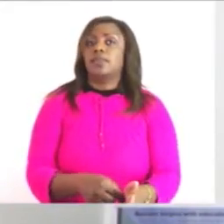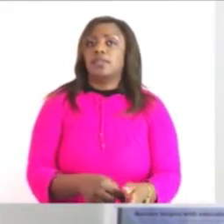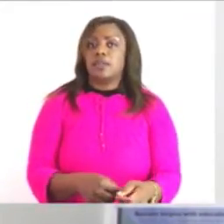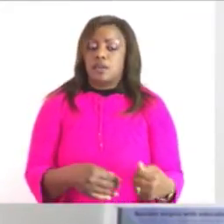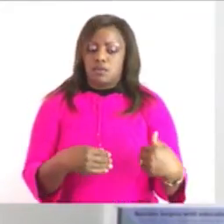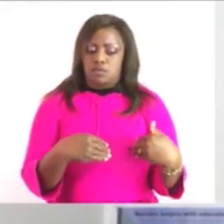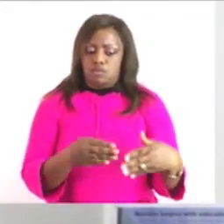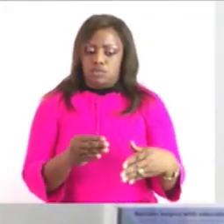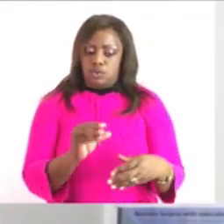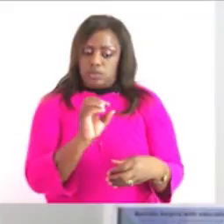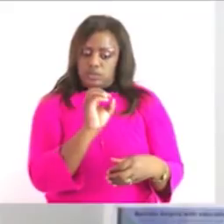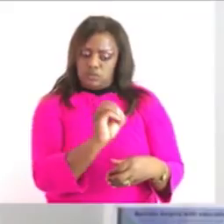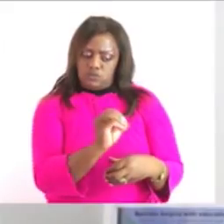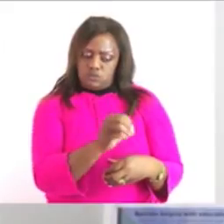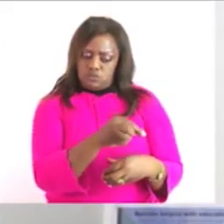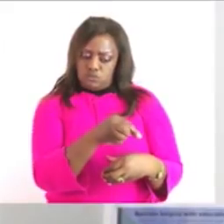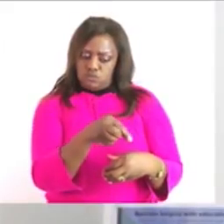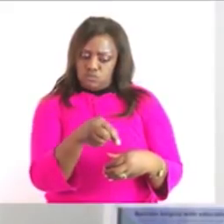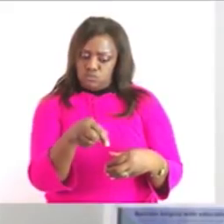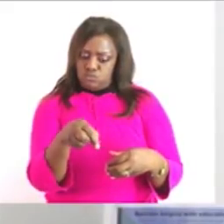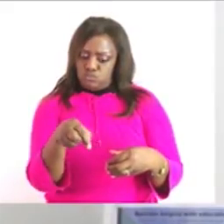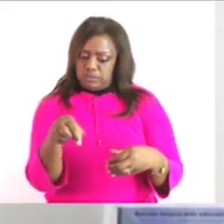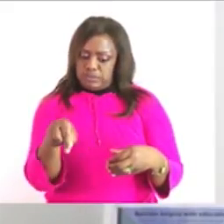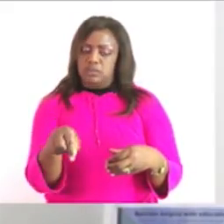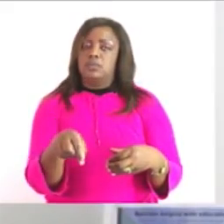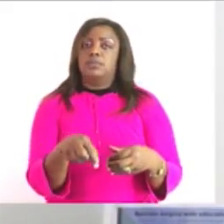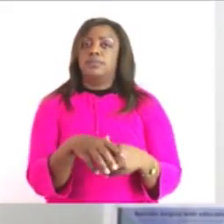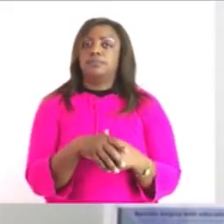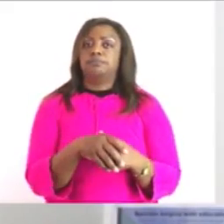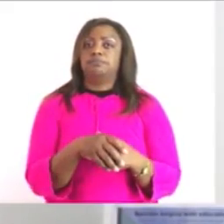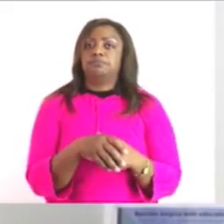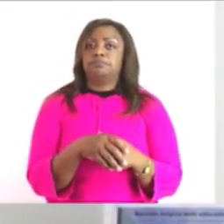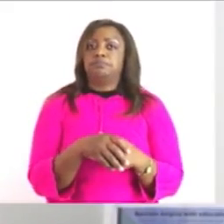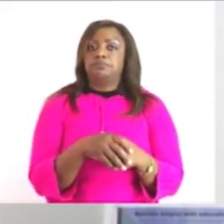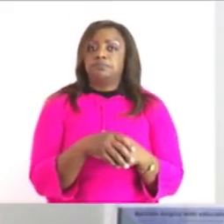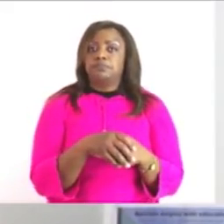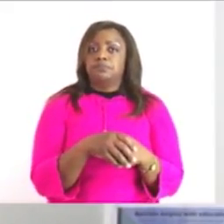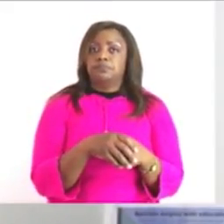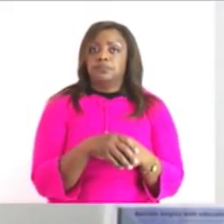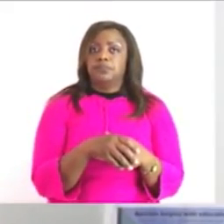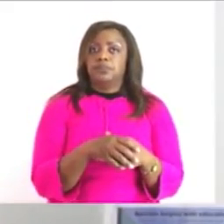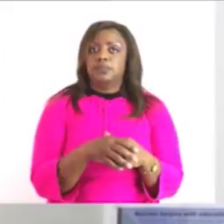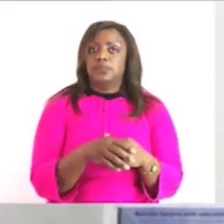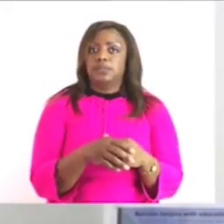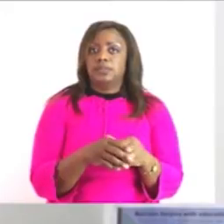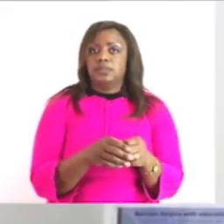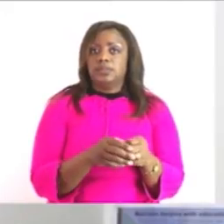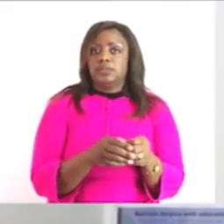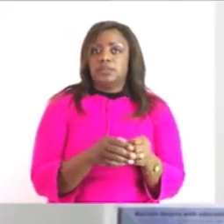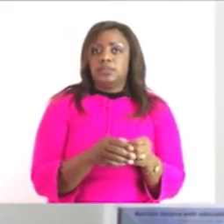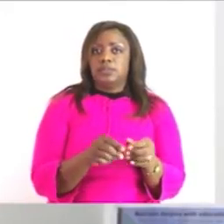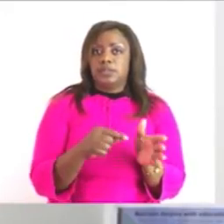zero where the line the marking line starts and then you have to shift it a little bit